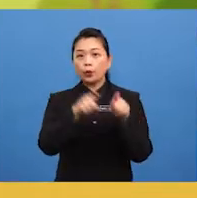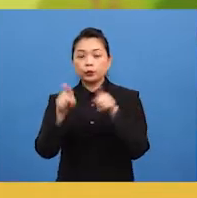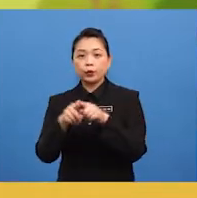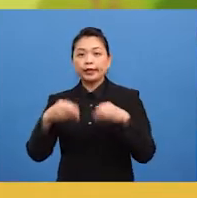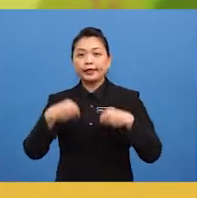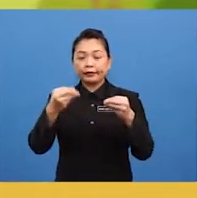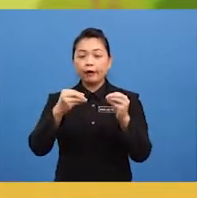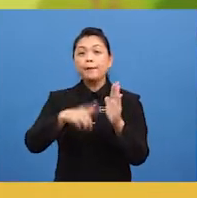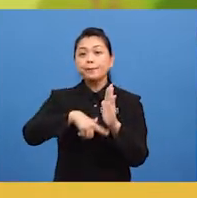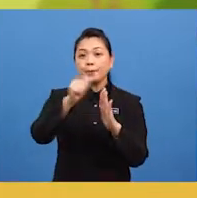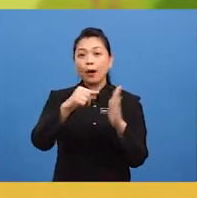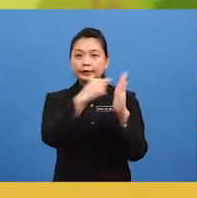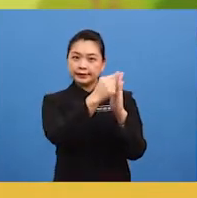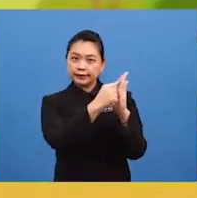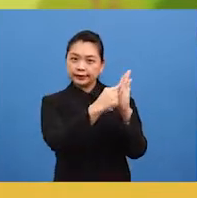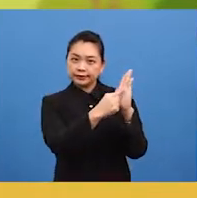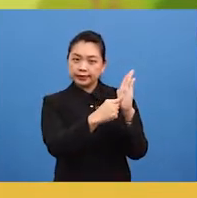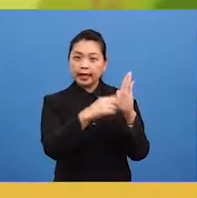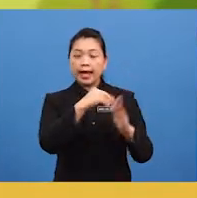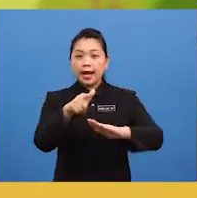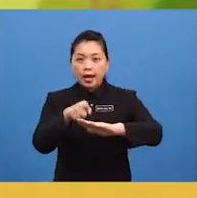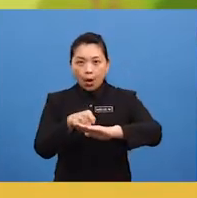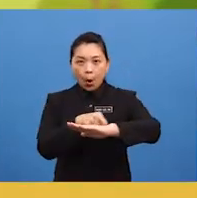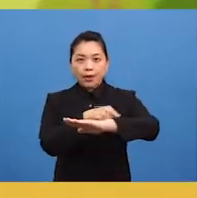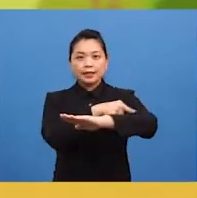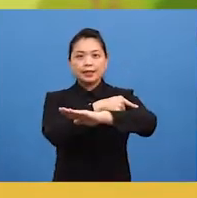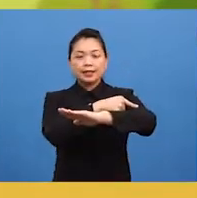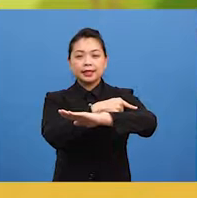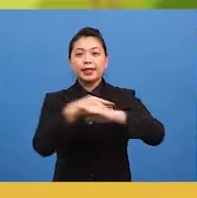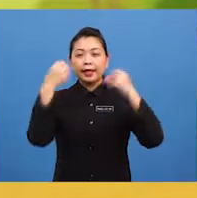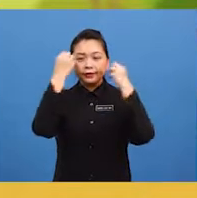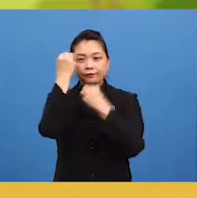give more detail and longer information